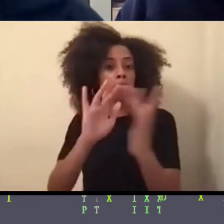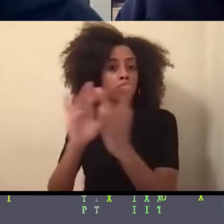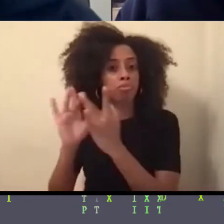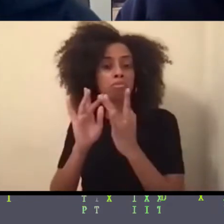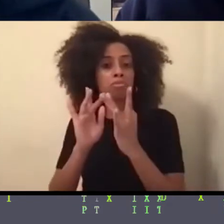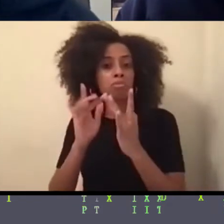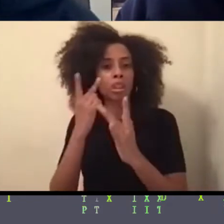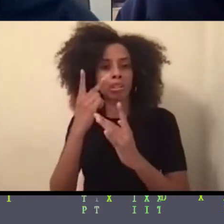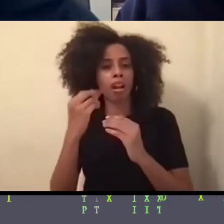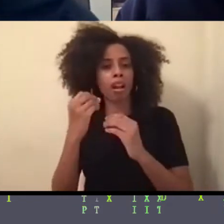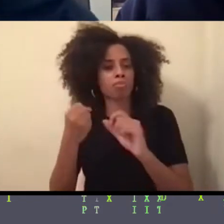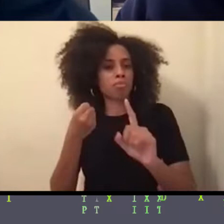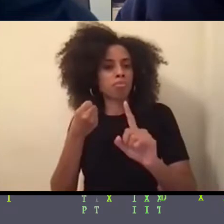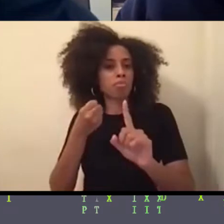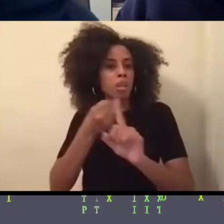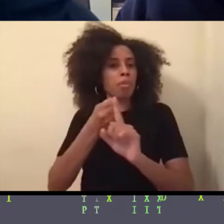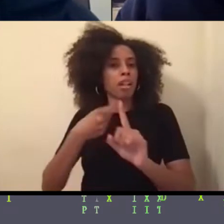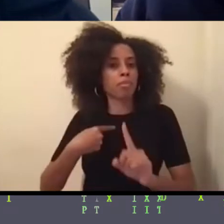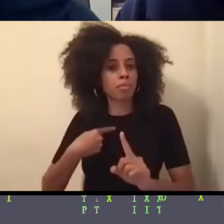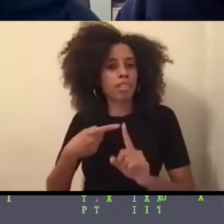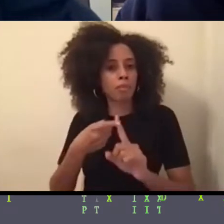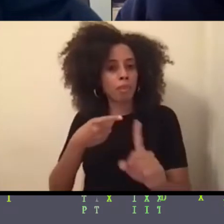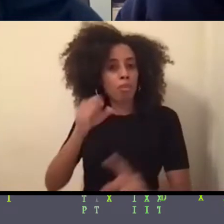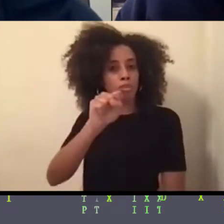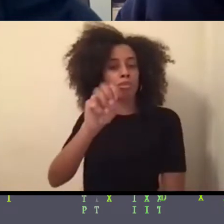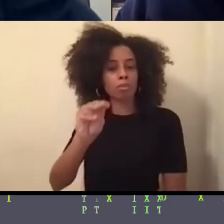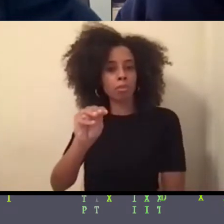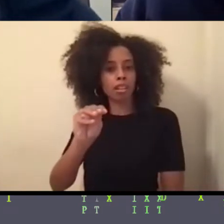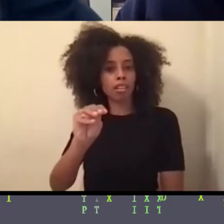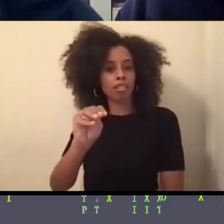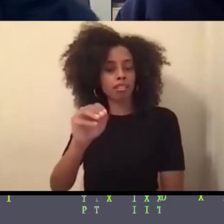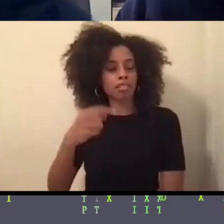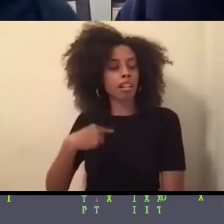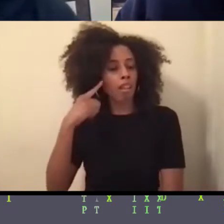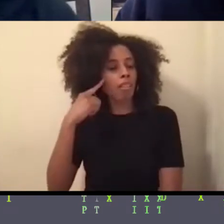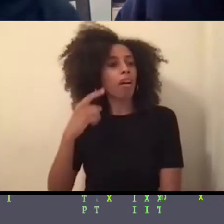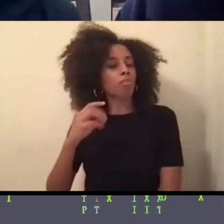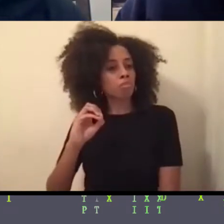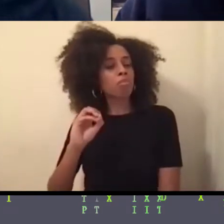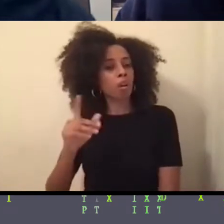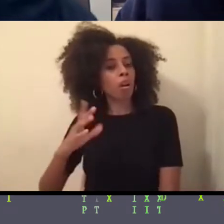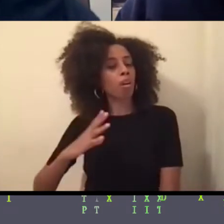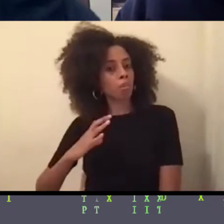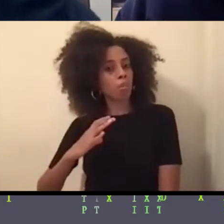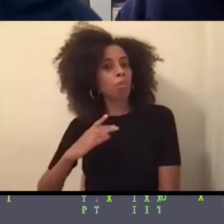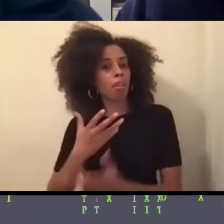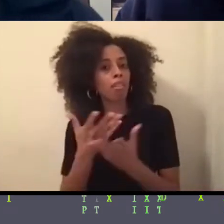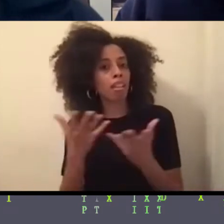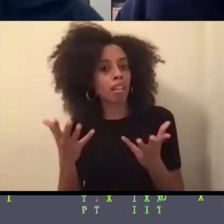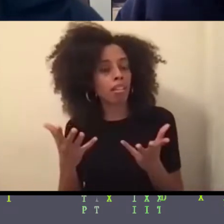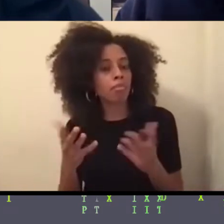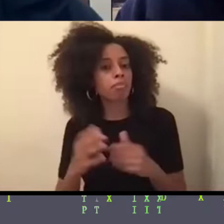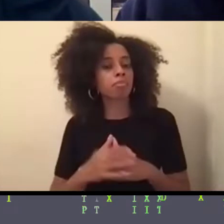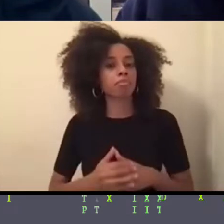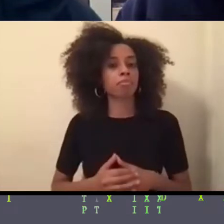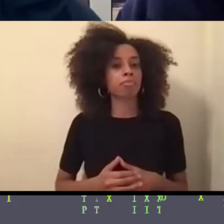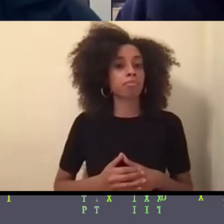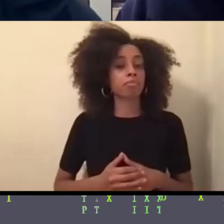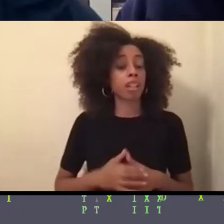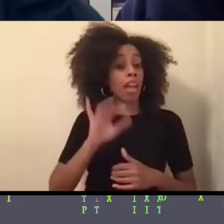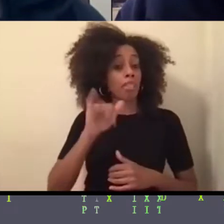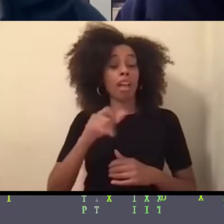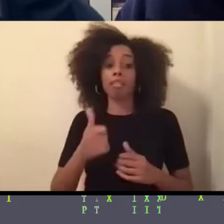media-wise, and I was just like, oh, this is like a cool thing. And so this is something that was extremely helpful,